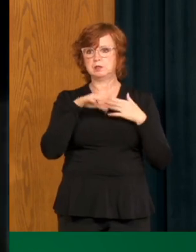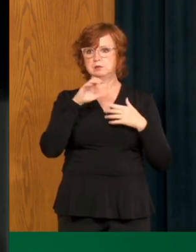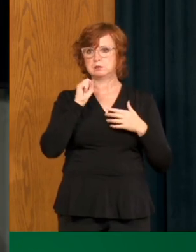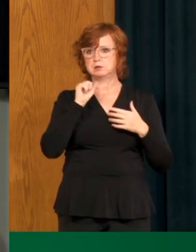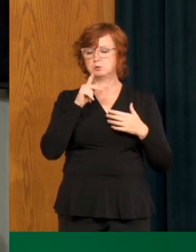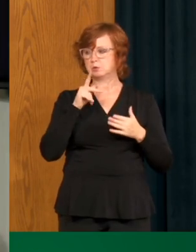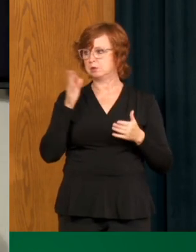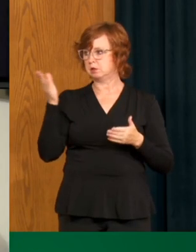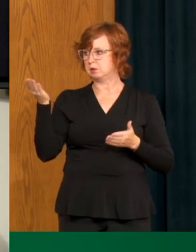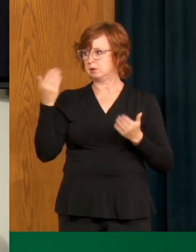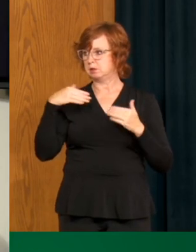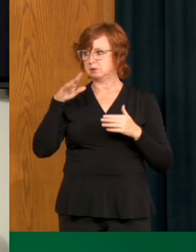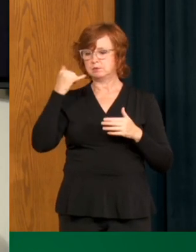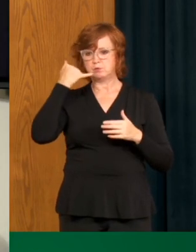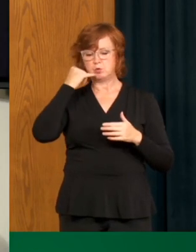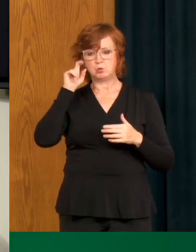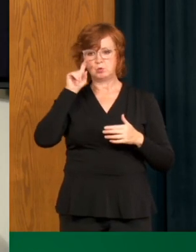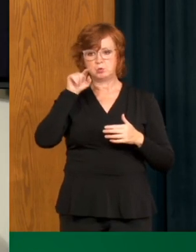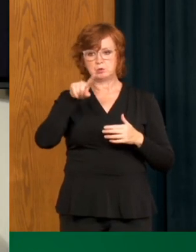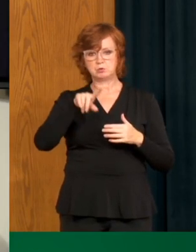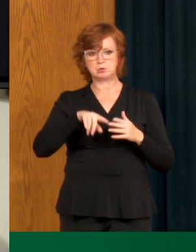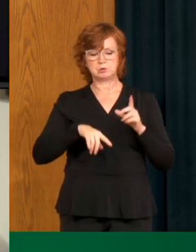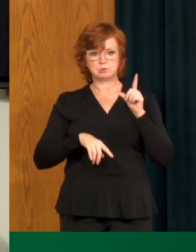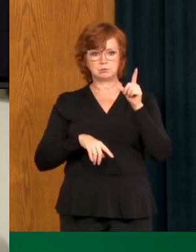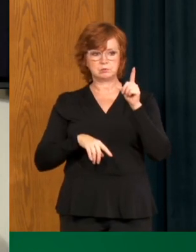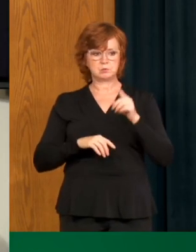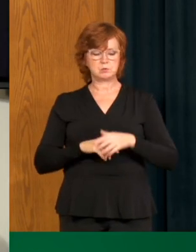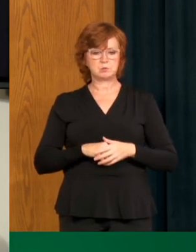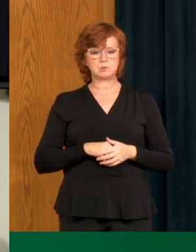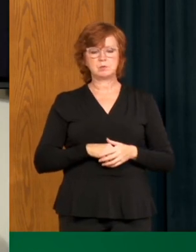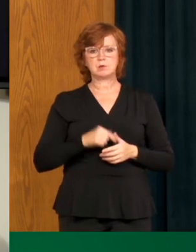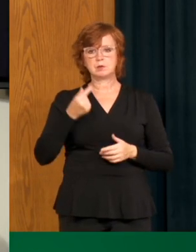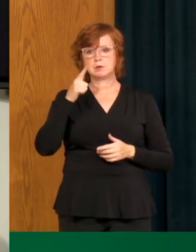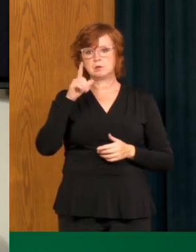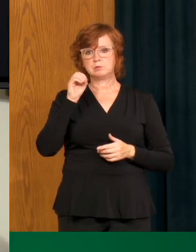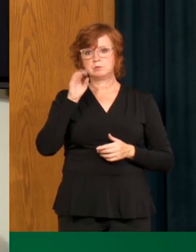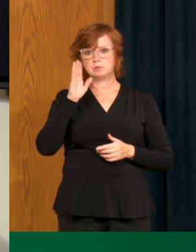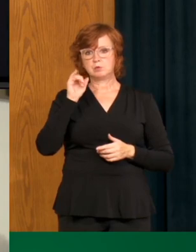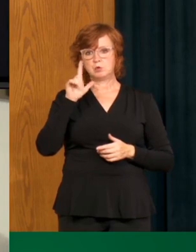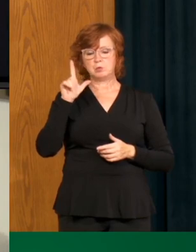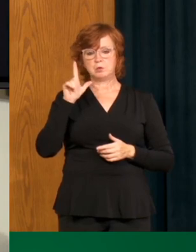We'll take our next question from the phone line. We have Roberta Bell with global.